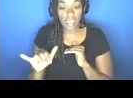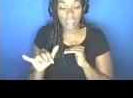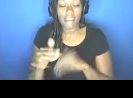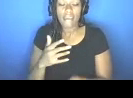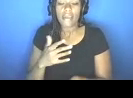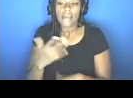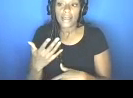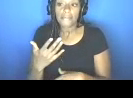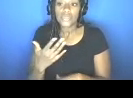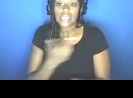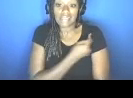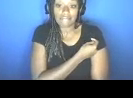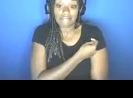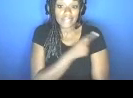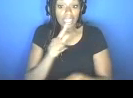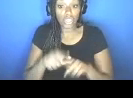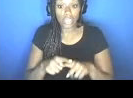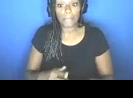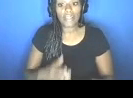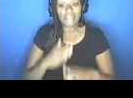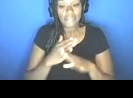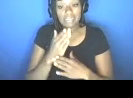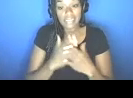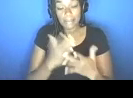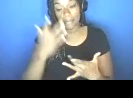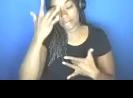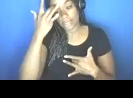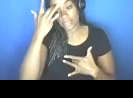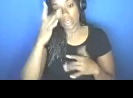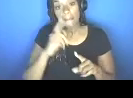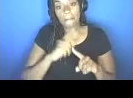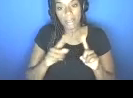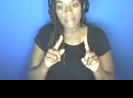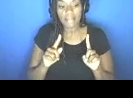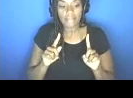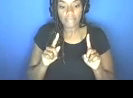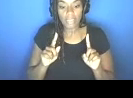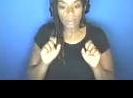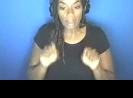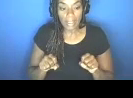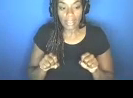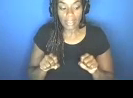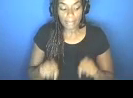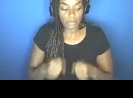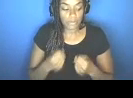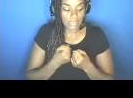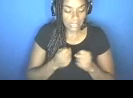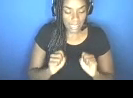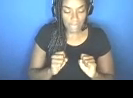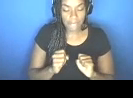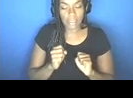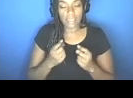some of those infections when we first saw Omicron on the scene, but they were still safe and effective at preventing hospitalization